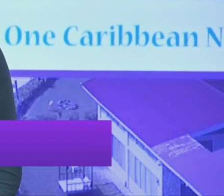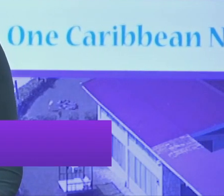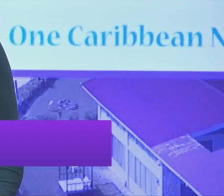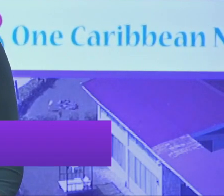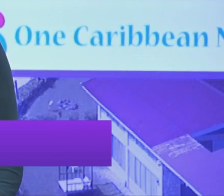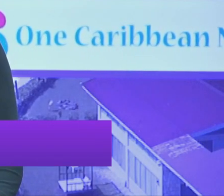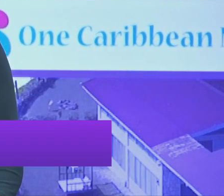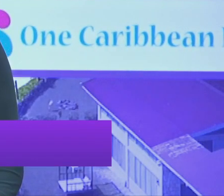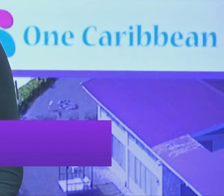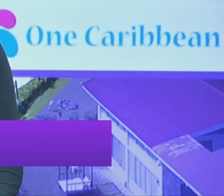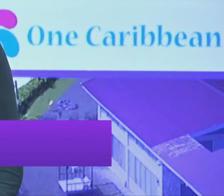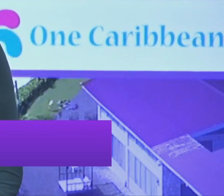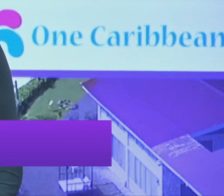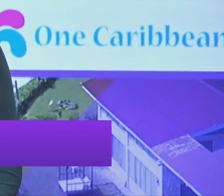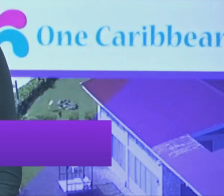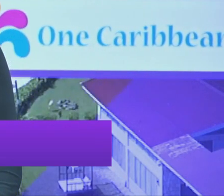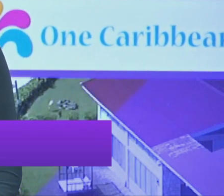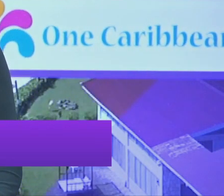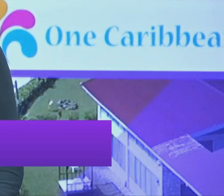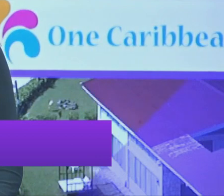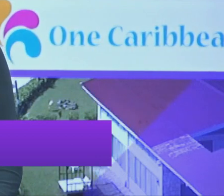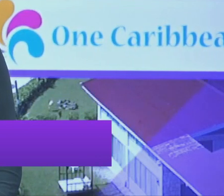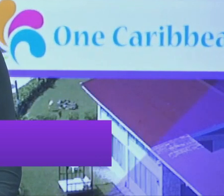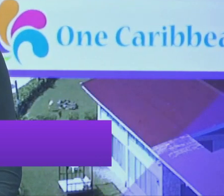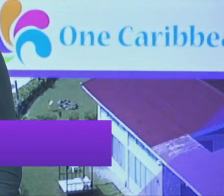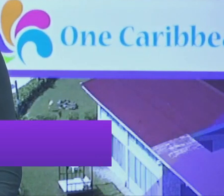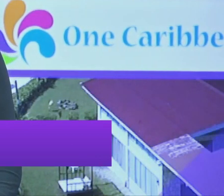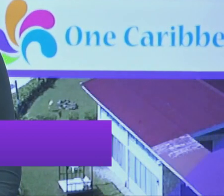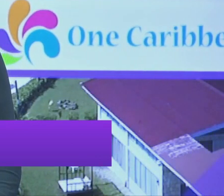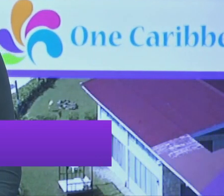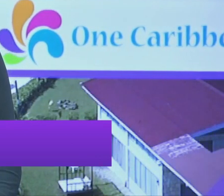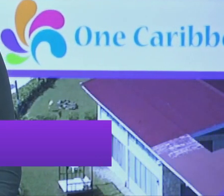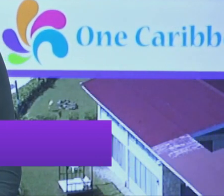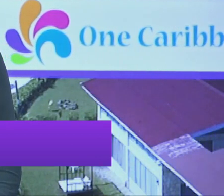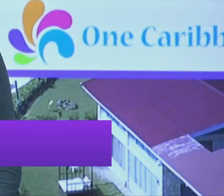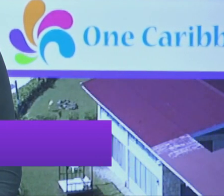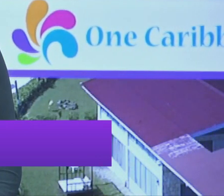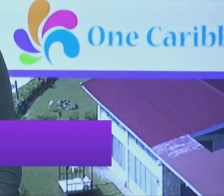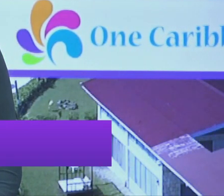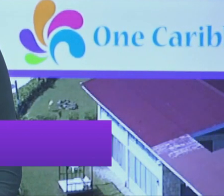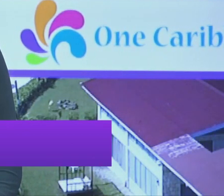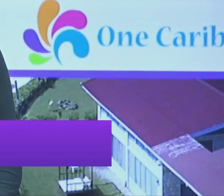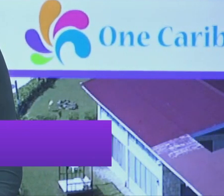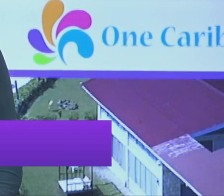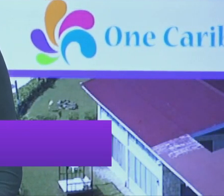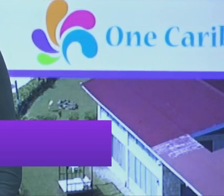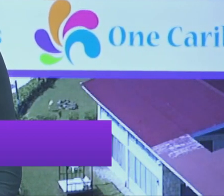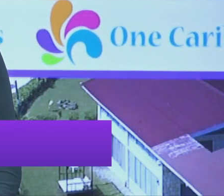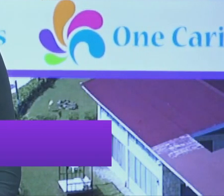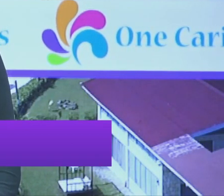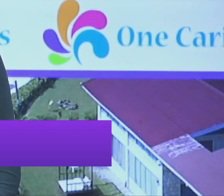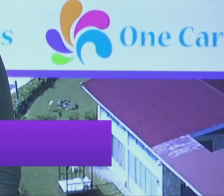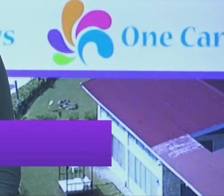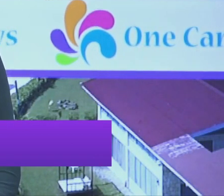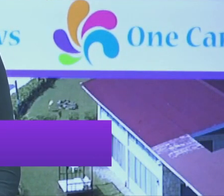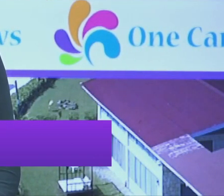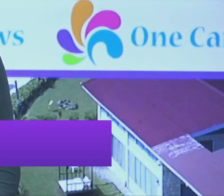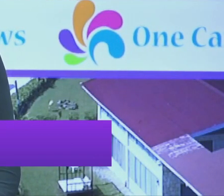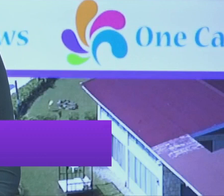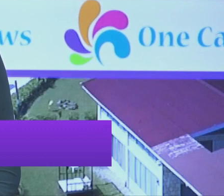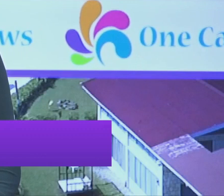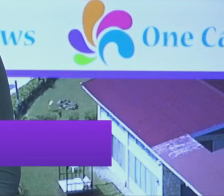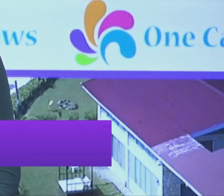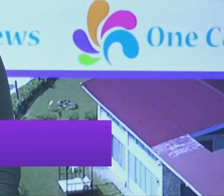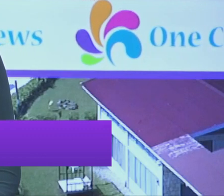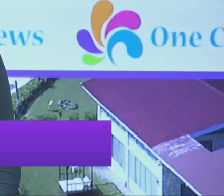in his State of the Territory address on Tuesday. Francis Felix tells us more about this hour-long speech as the governor fights plummeting